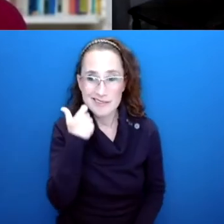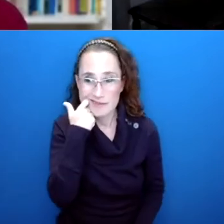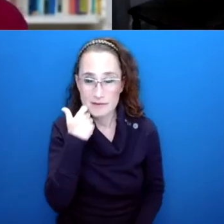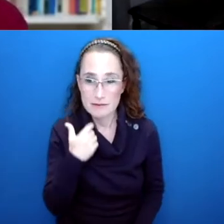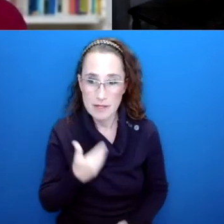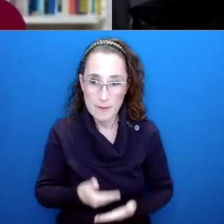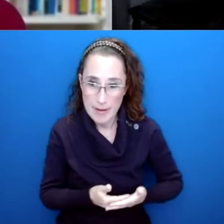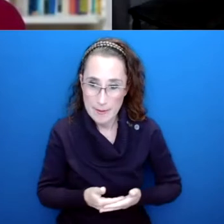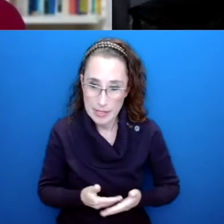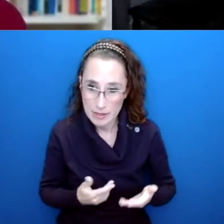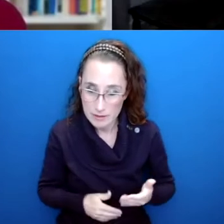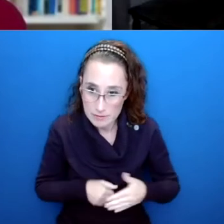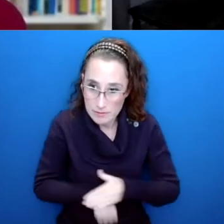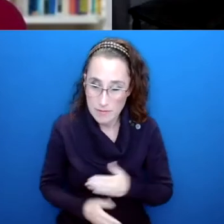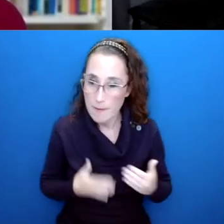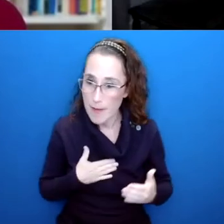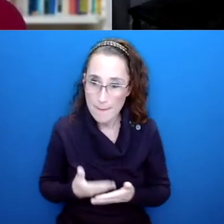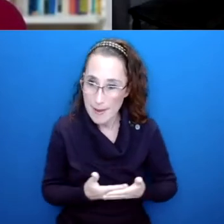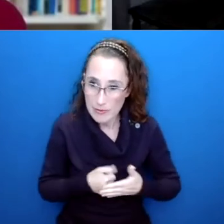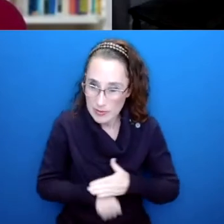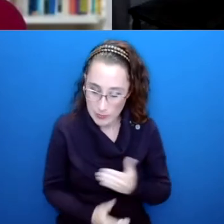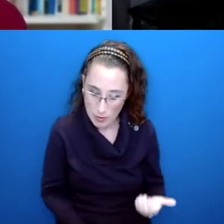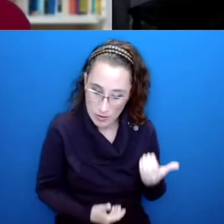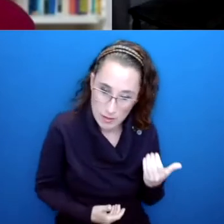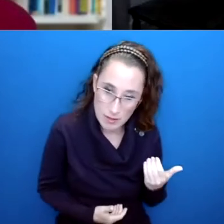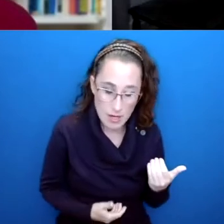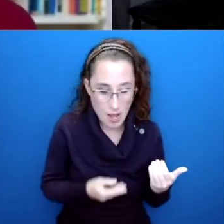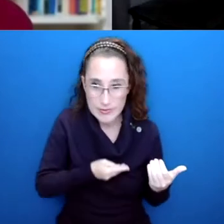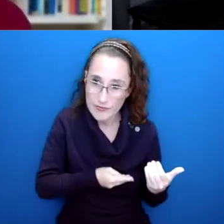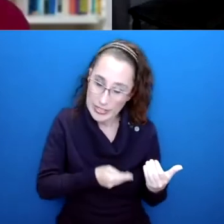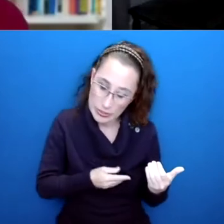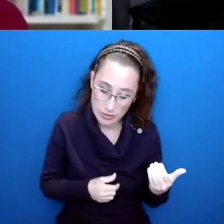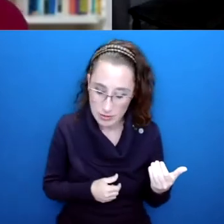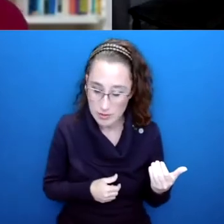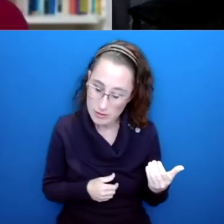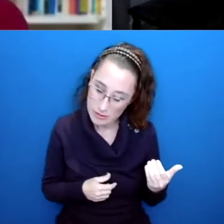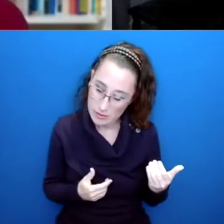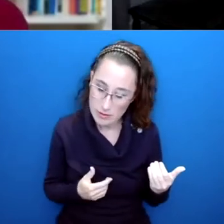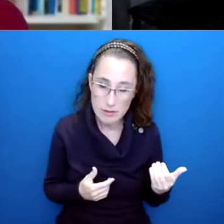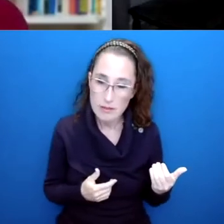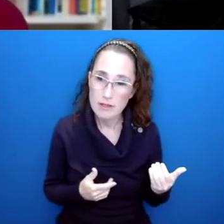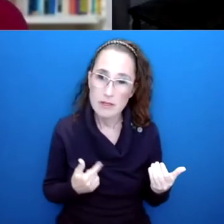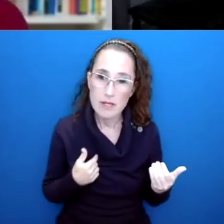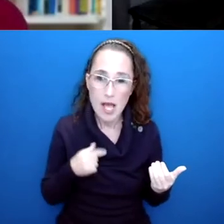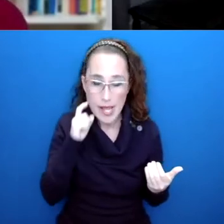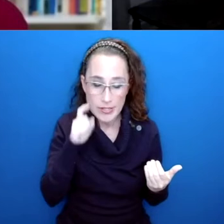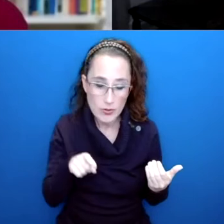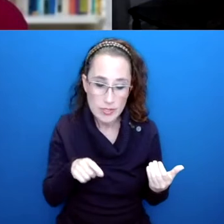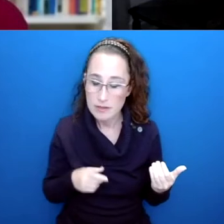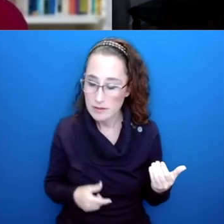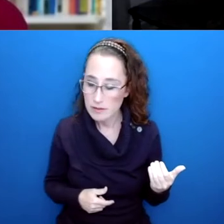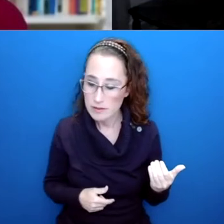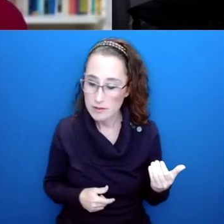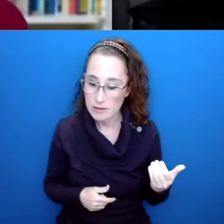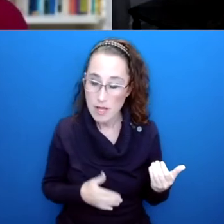in technology before this, by the way. And I was up late one night feeding her. And I had this moment where I noticed that she was looking